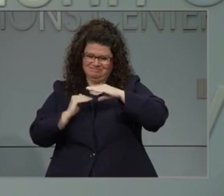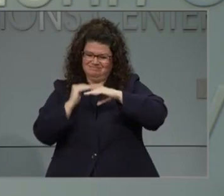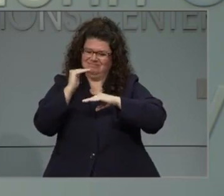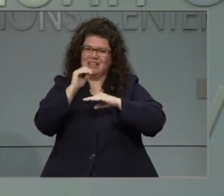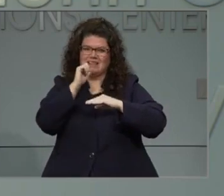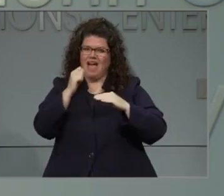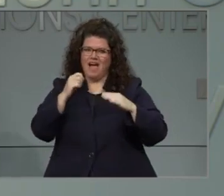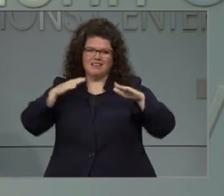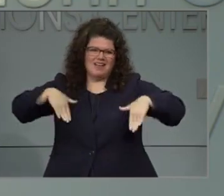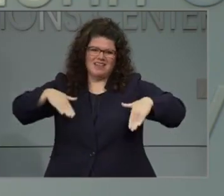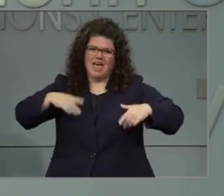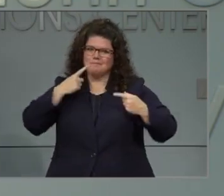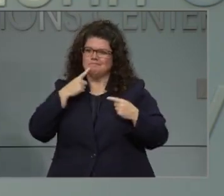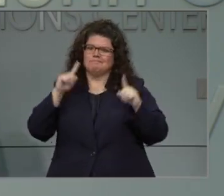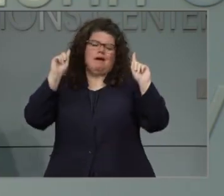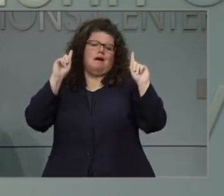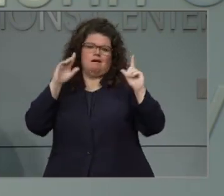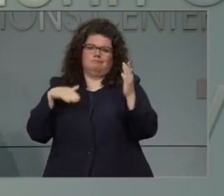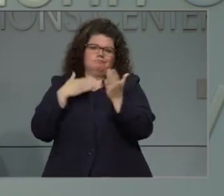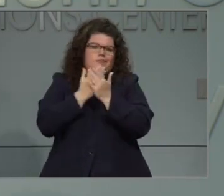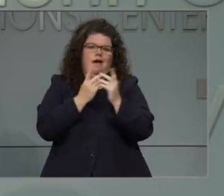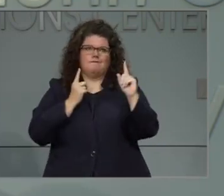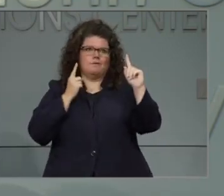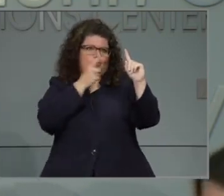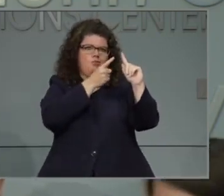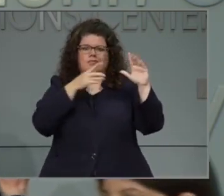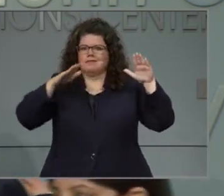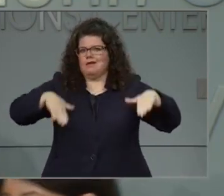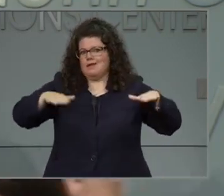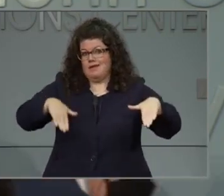let Dr. Cohen follow up to see if she's got something additional.